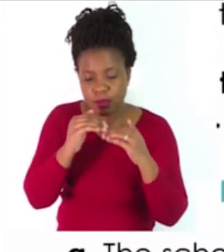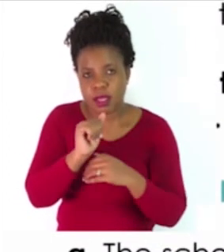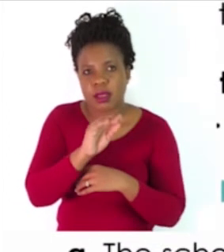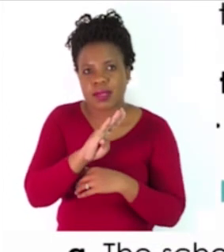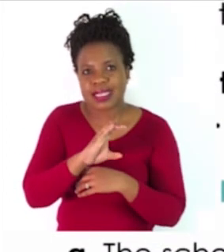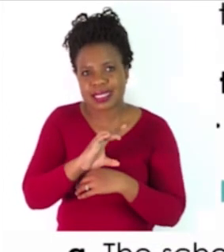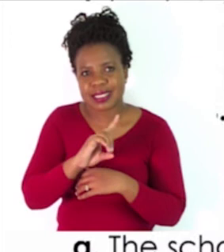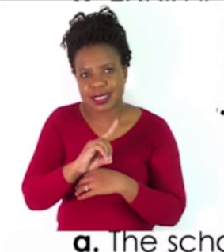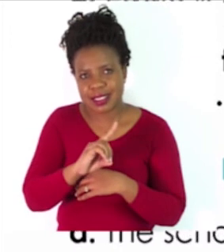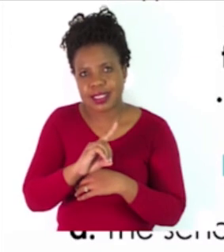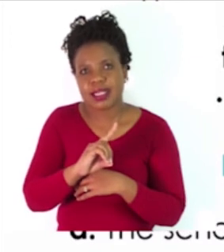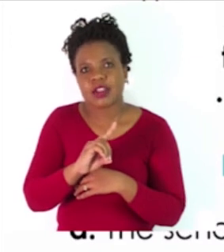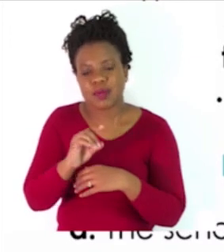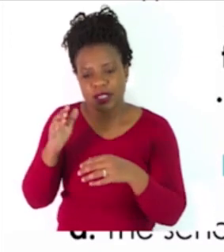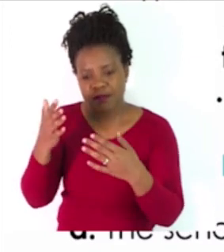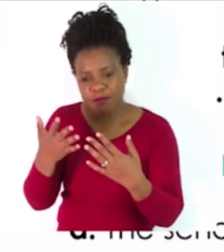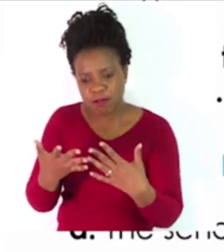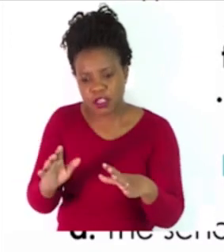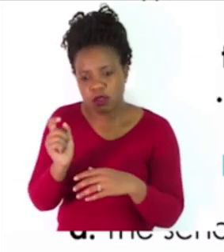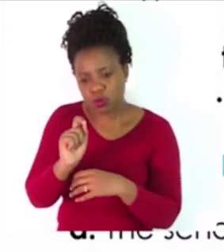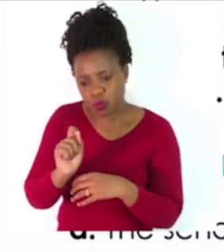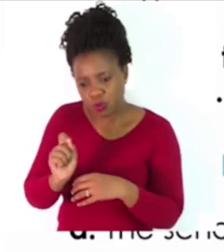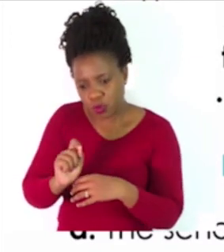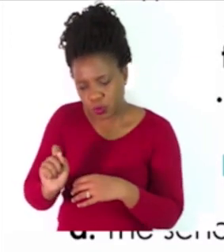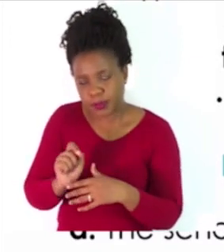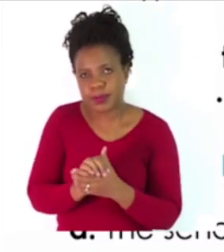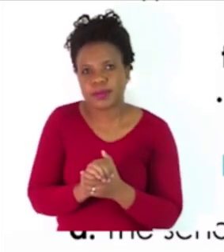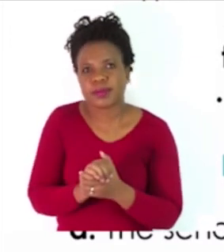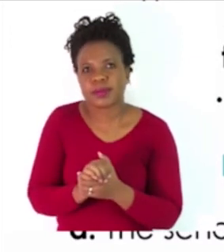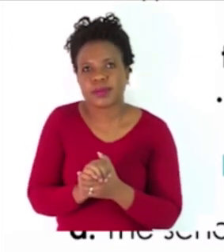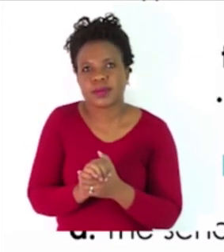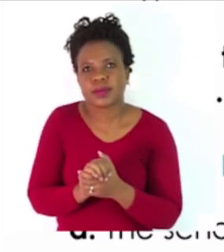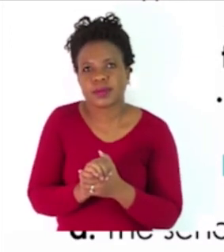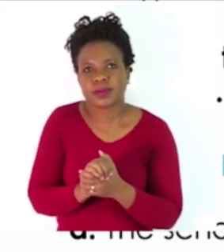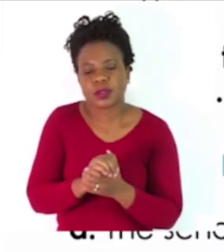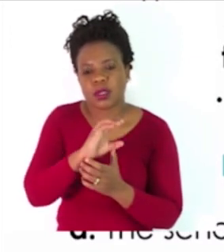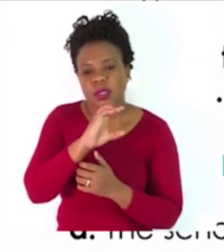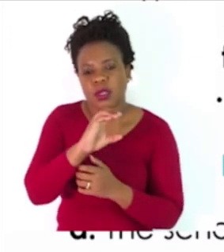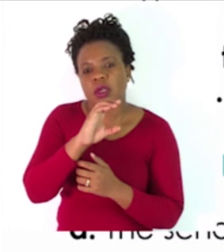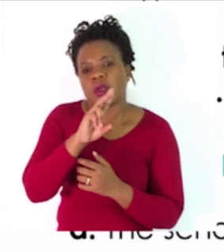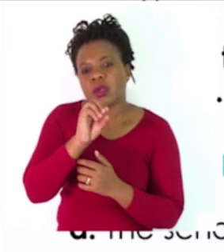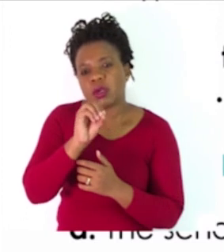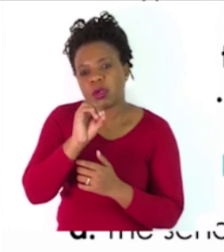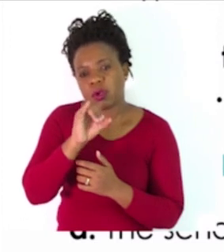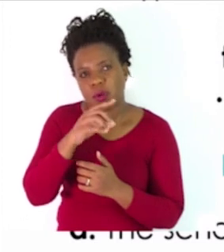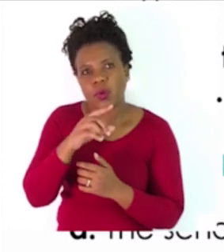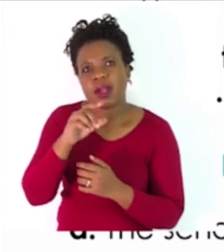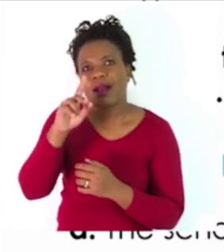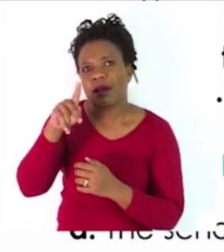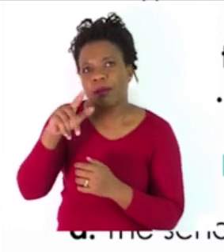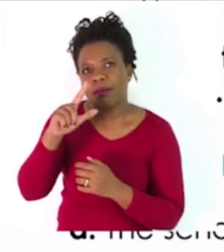The collective nouns that we have there are choir, plug, convoy,